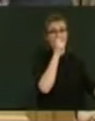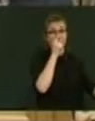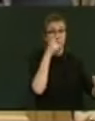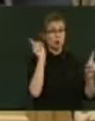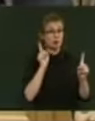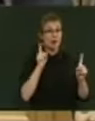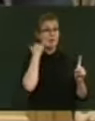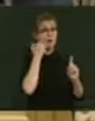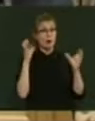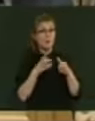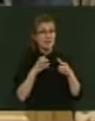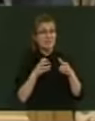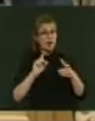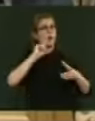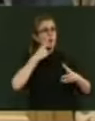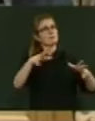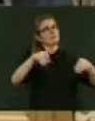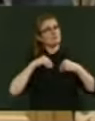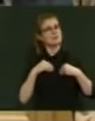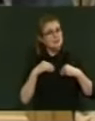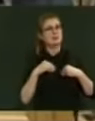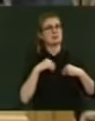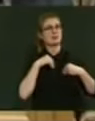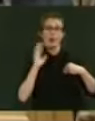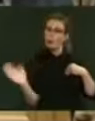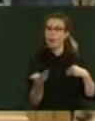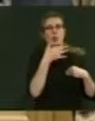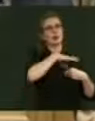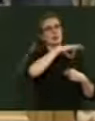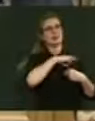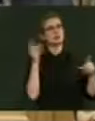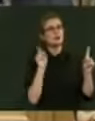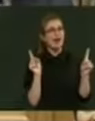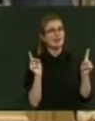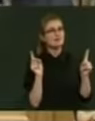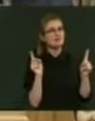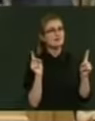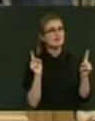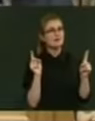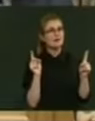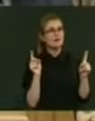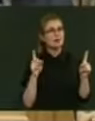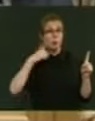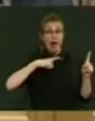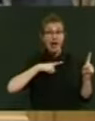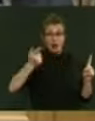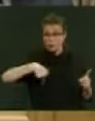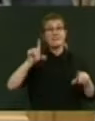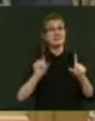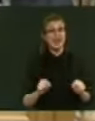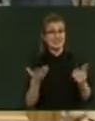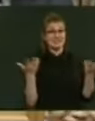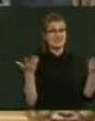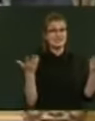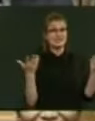take every bit of credit that comes our way. Why? Because we, we have done it. Mr Speaker, the Māori